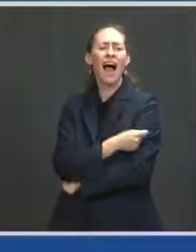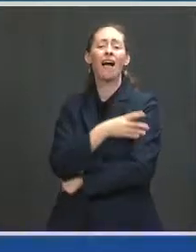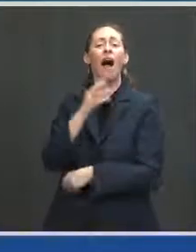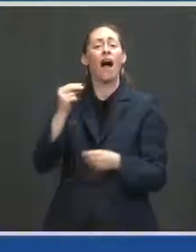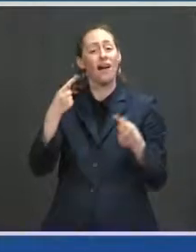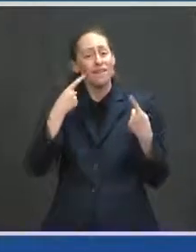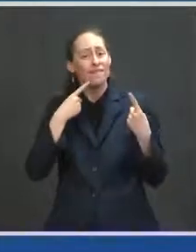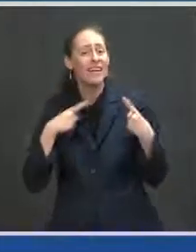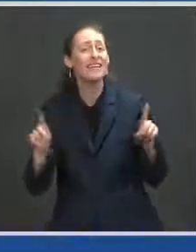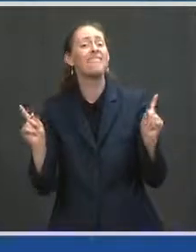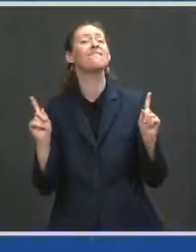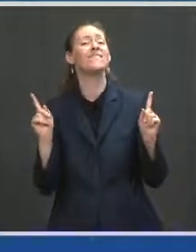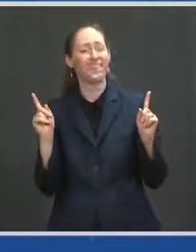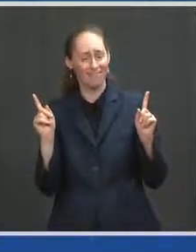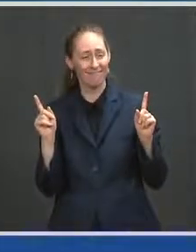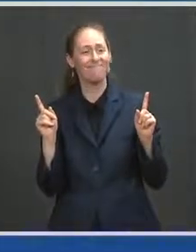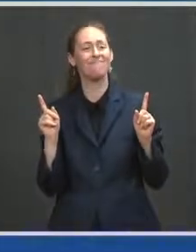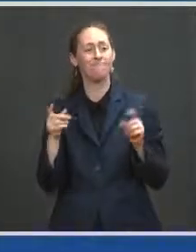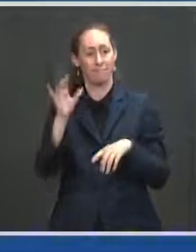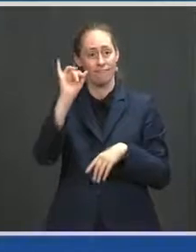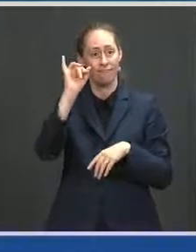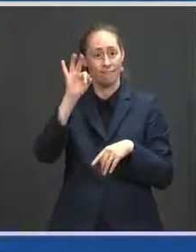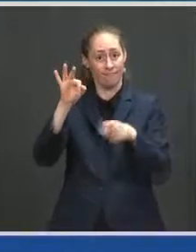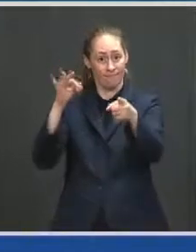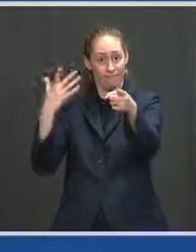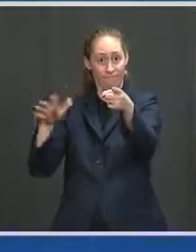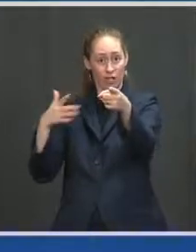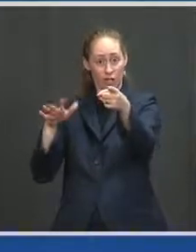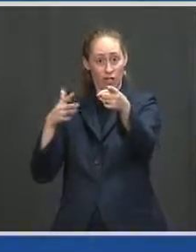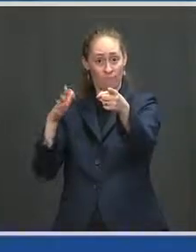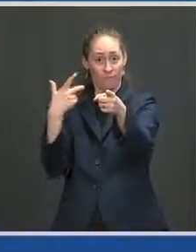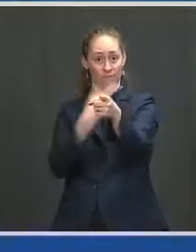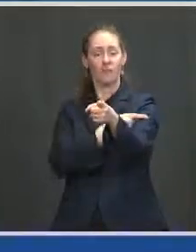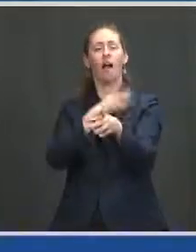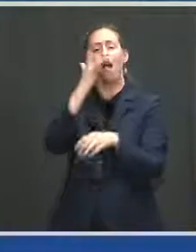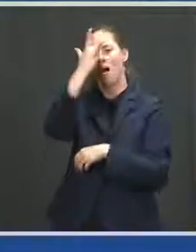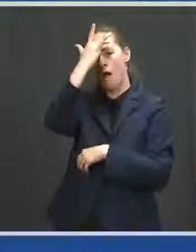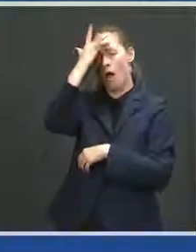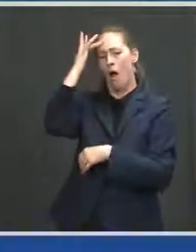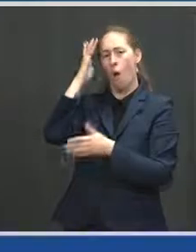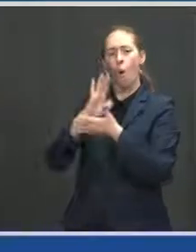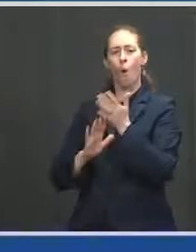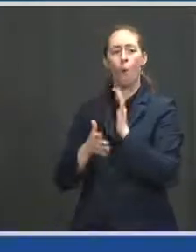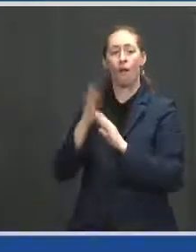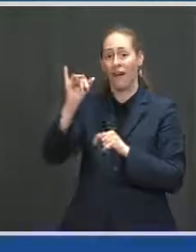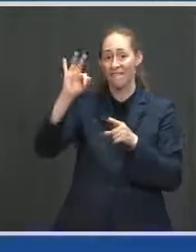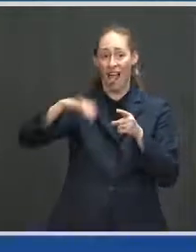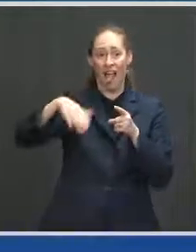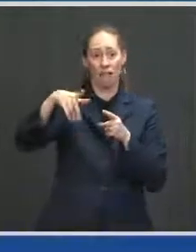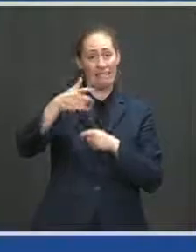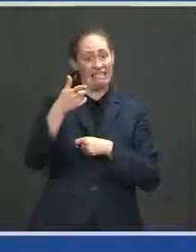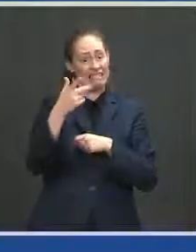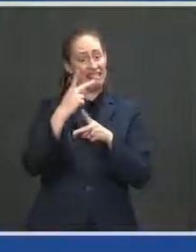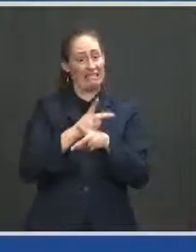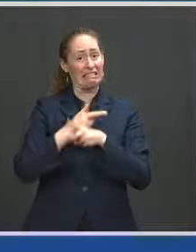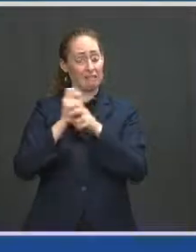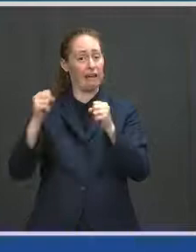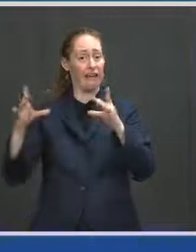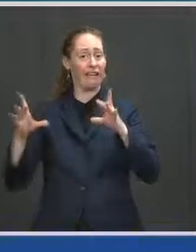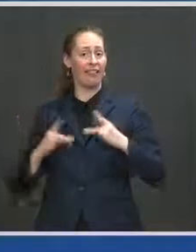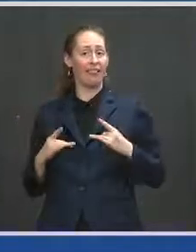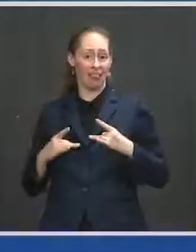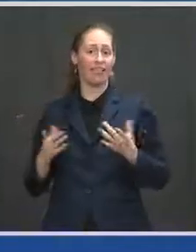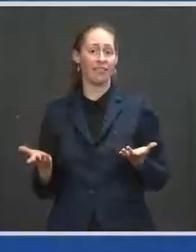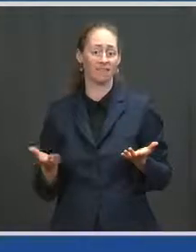And if you're vaccinated, you are protected. If you are not vaccinated, you are not protected. Places